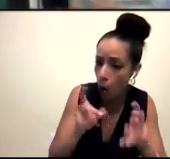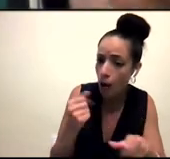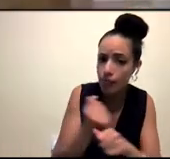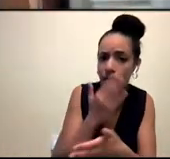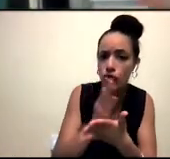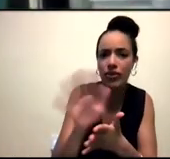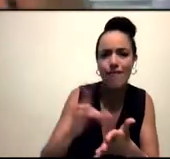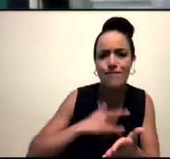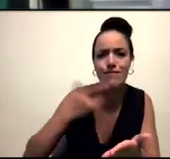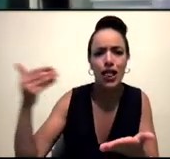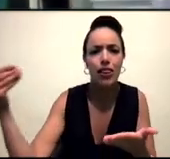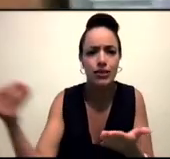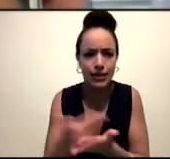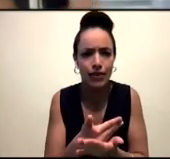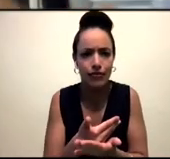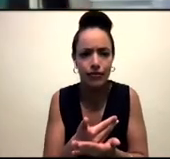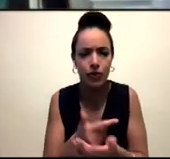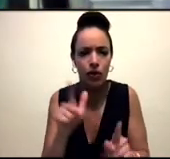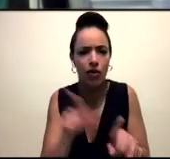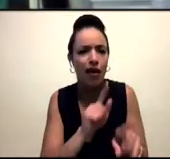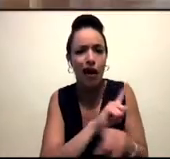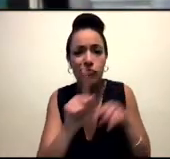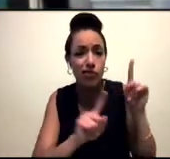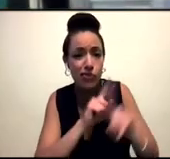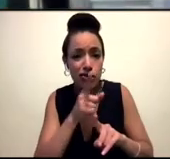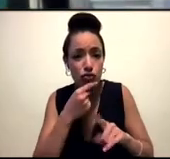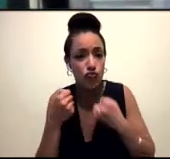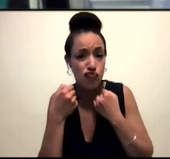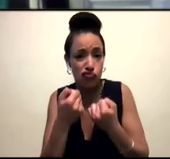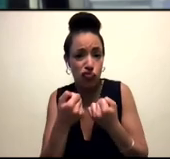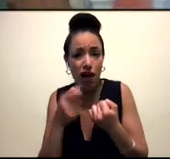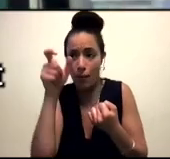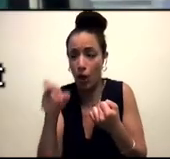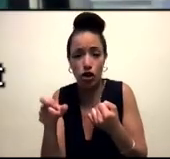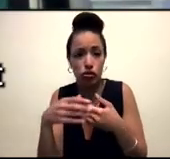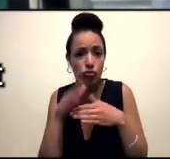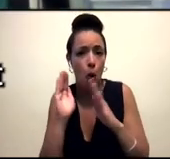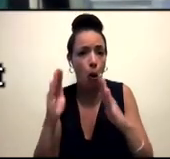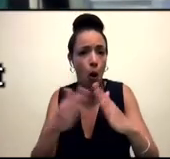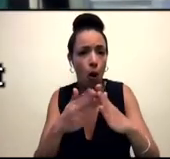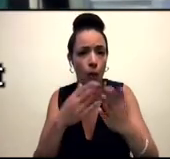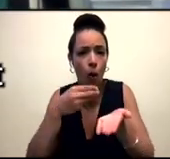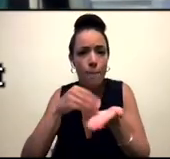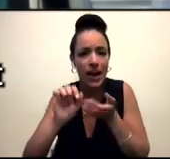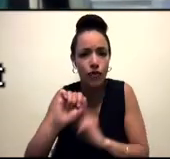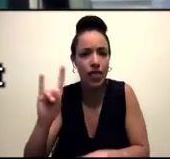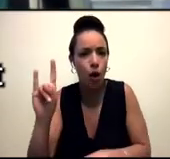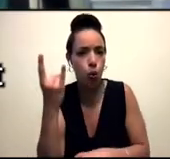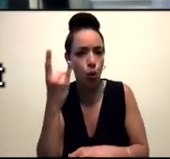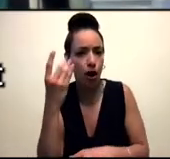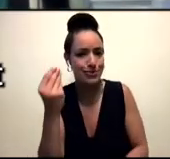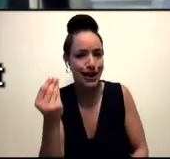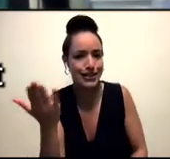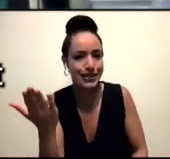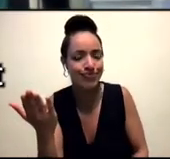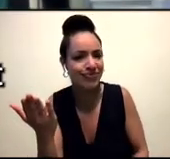like, you know, after the meeting, you drive someone home or you, you pay for someone's Uber, or you try to help someone like, it's like literally small things like